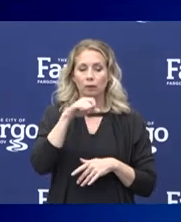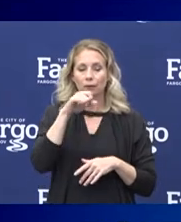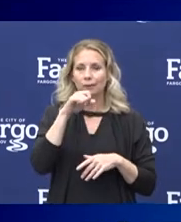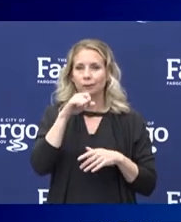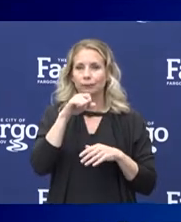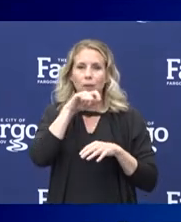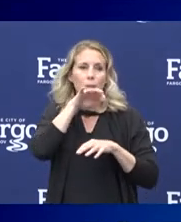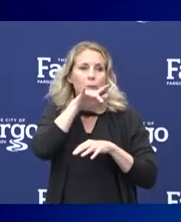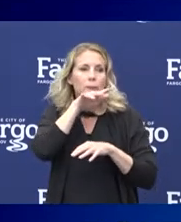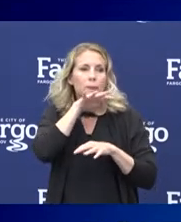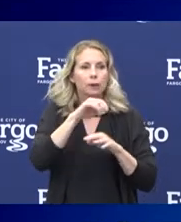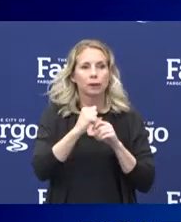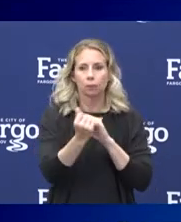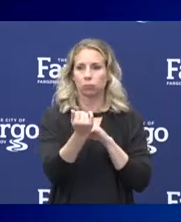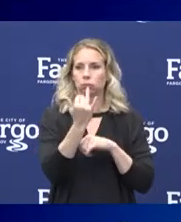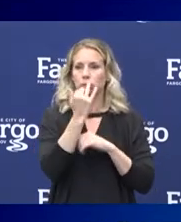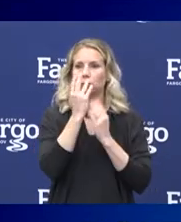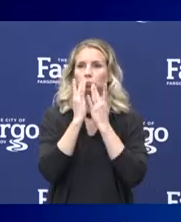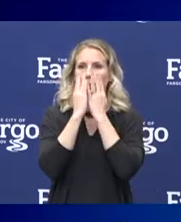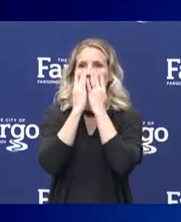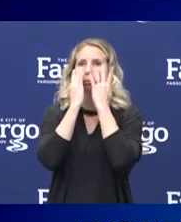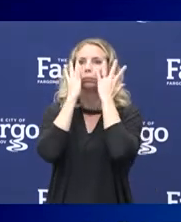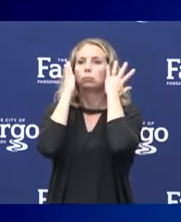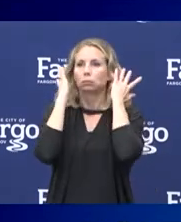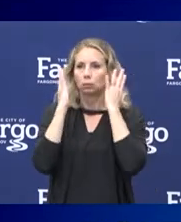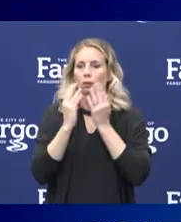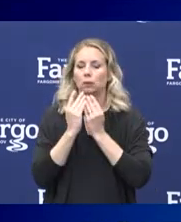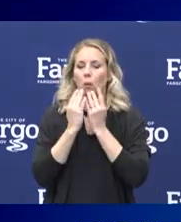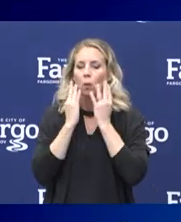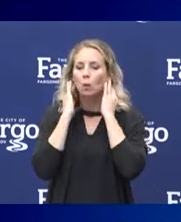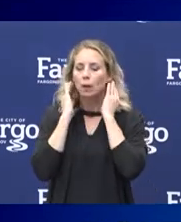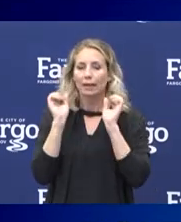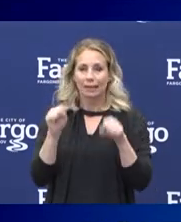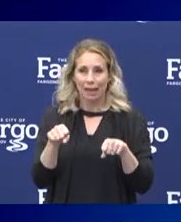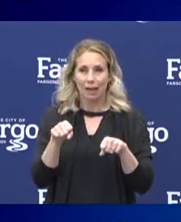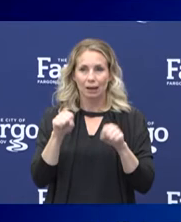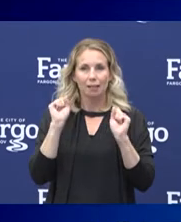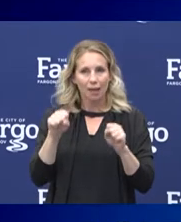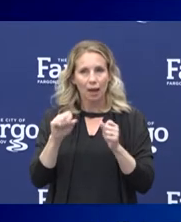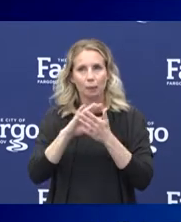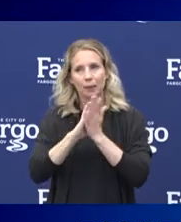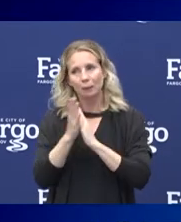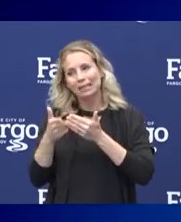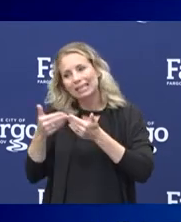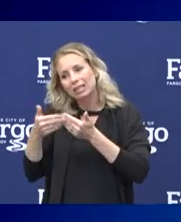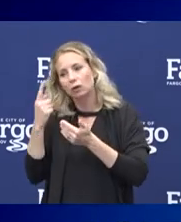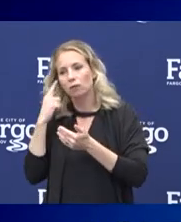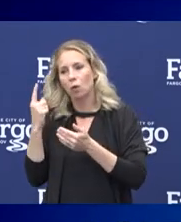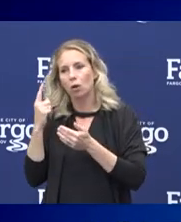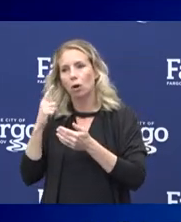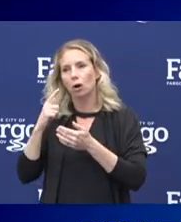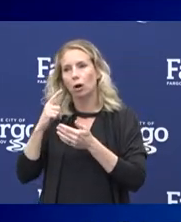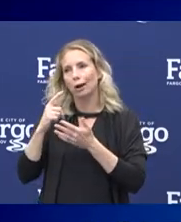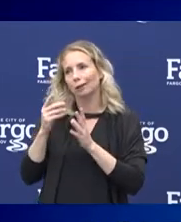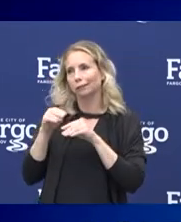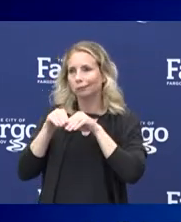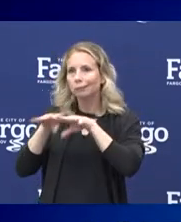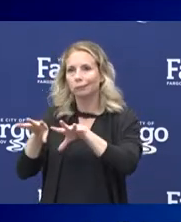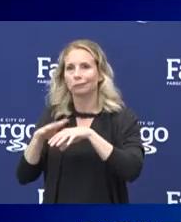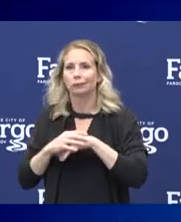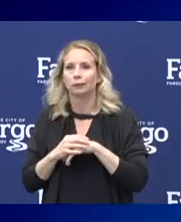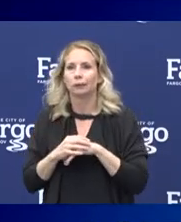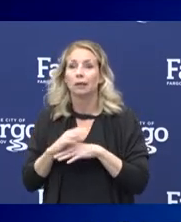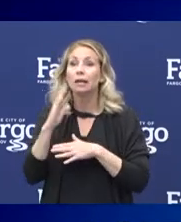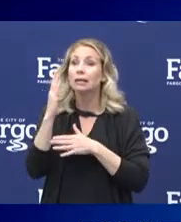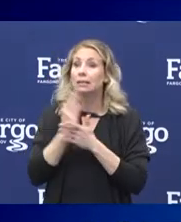membranes. And that can be a much more easy way of facilitating transmission. Some of those droplets will fall to